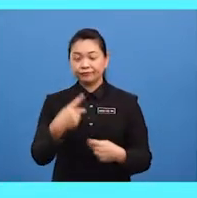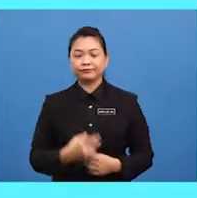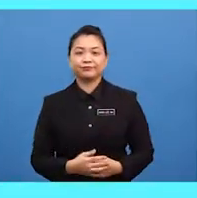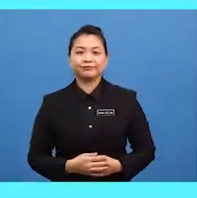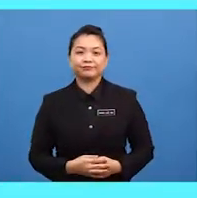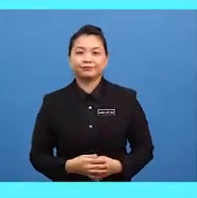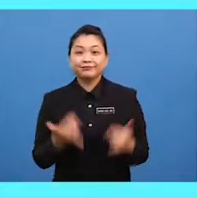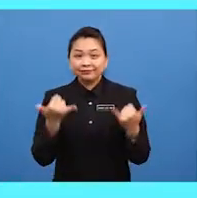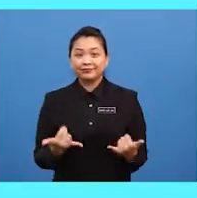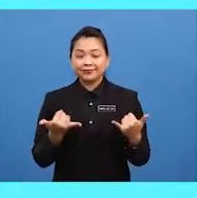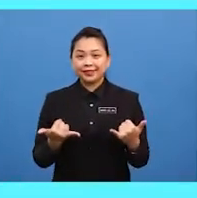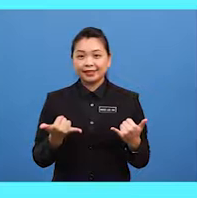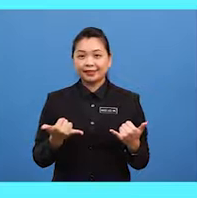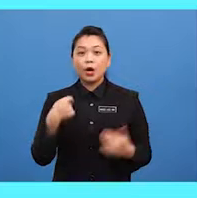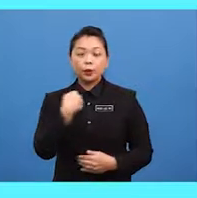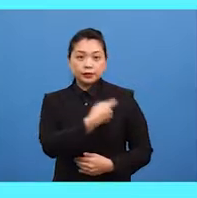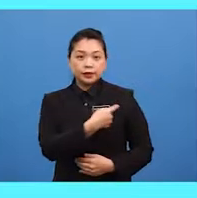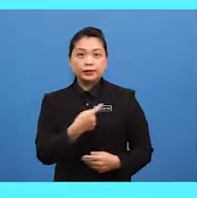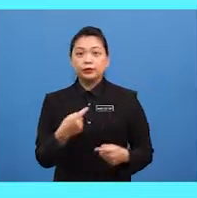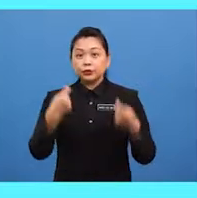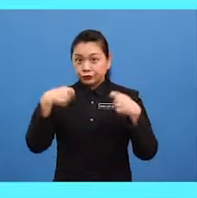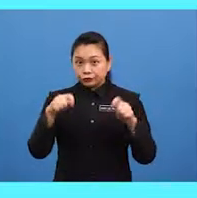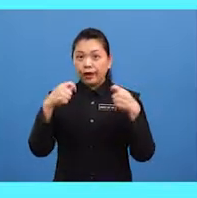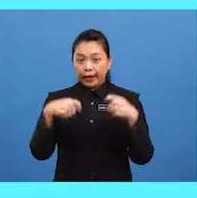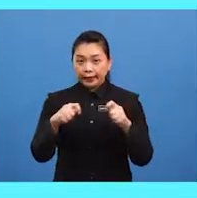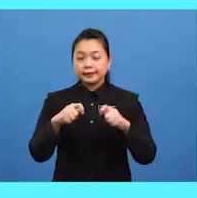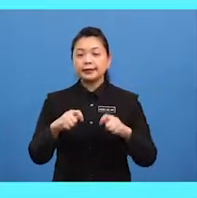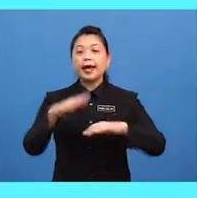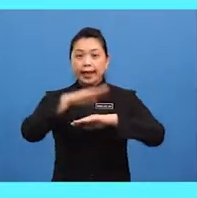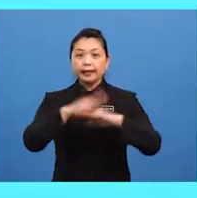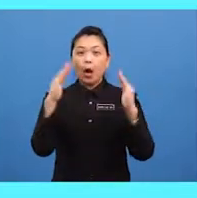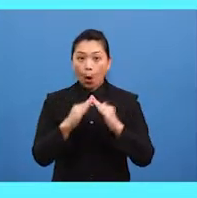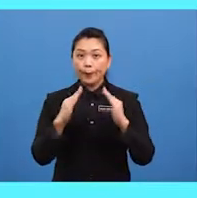Now, you try this yourself at home.